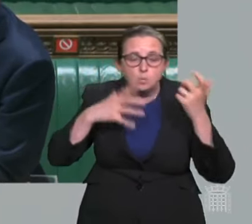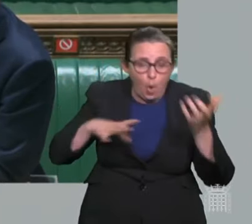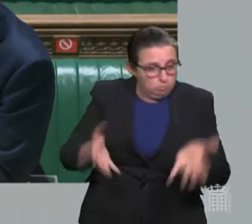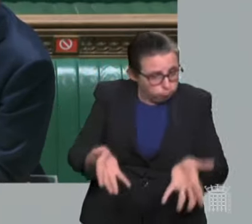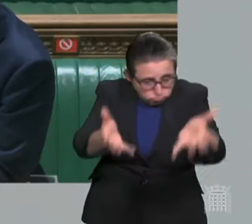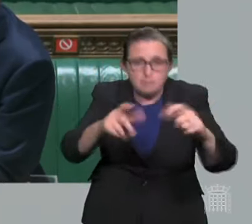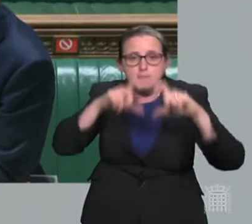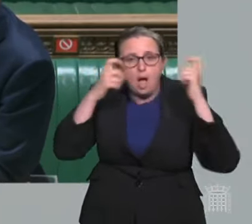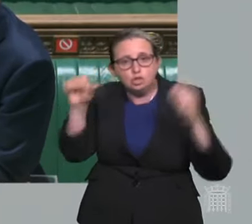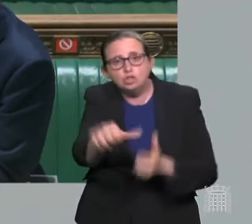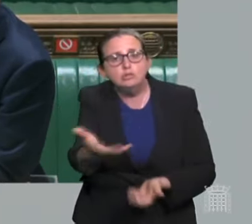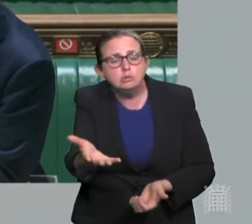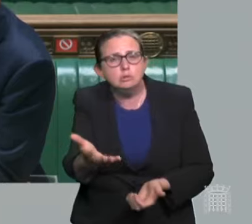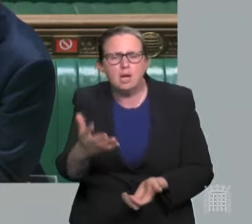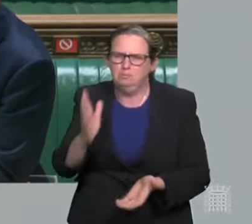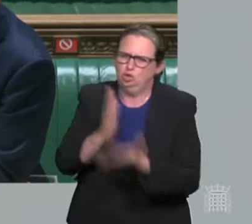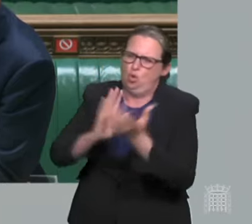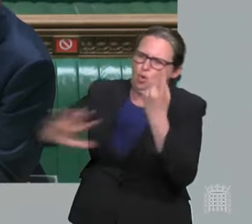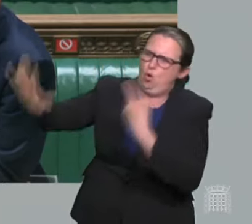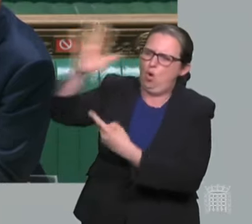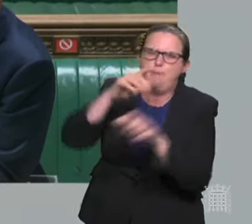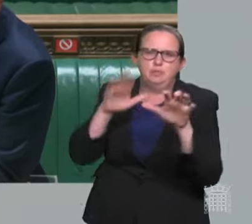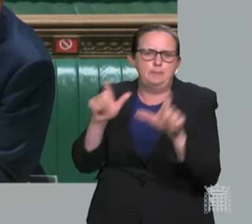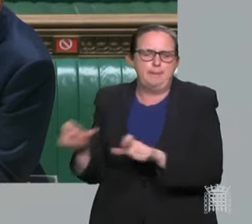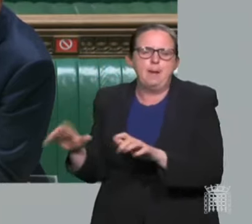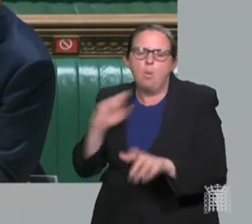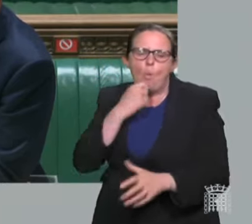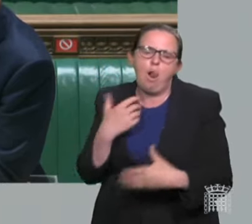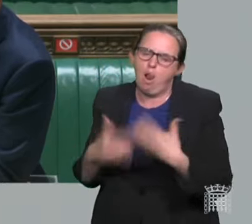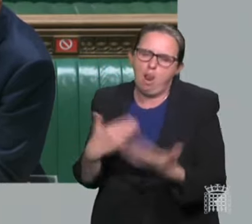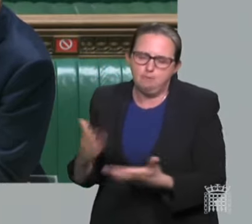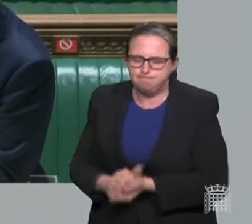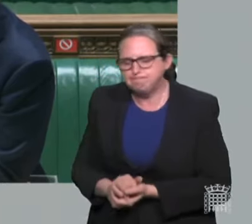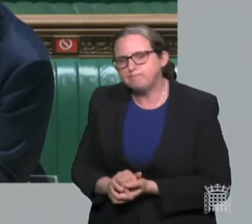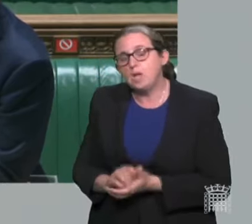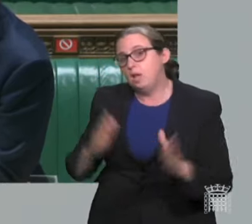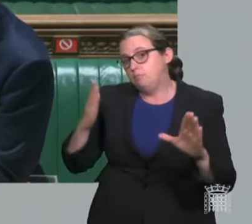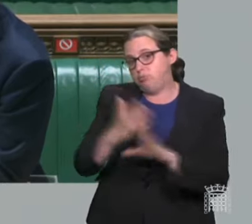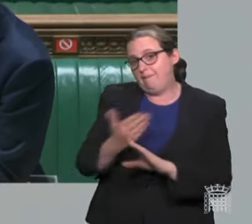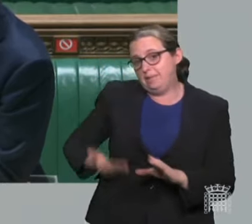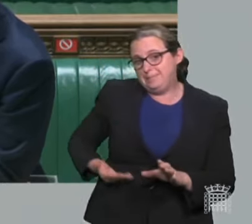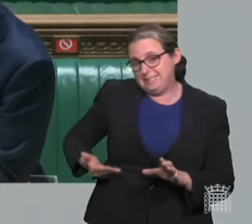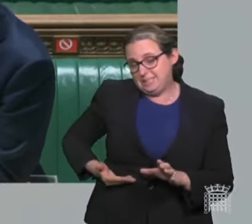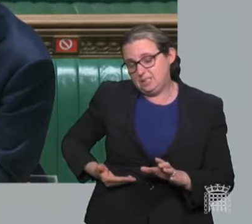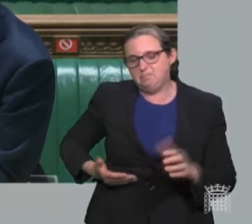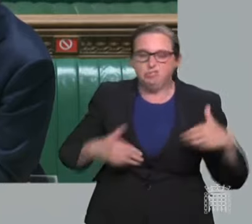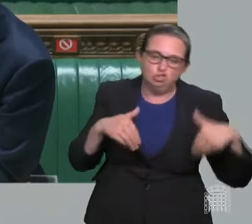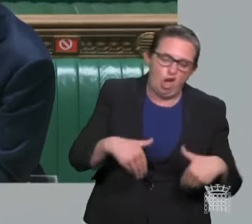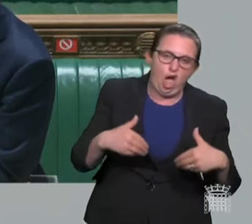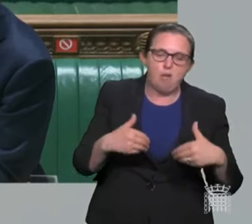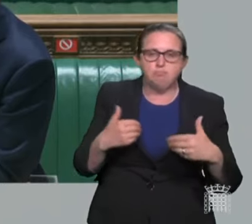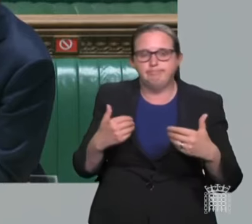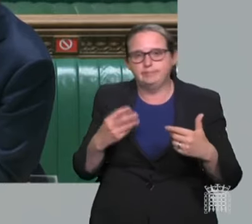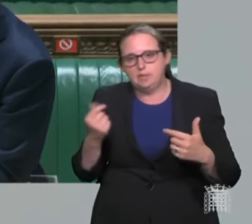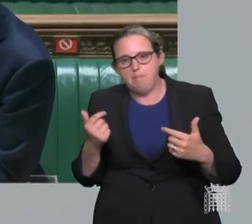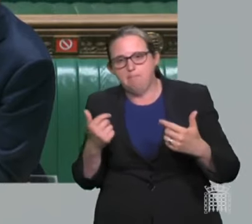will do just that. In terms of private settings, it will be up to private businesses, you know, shops, for example,